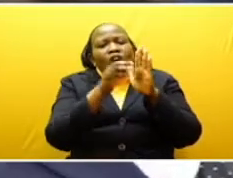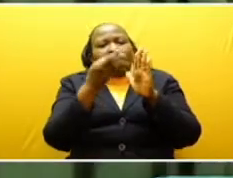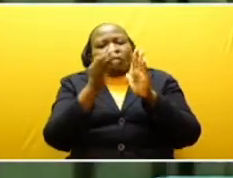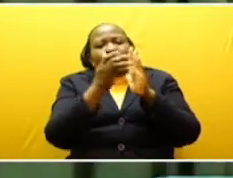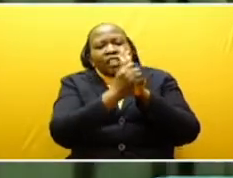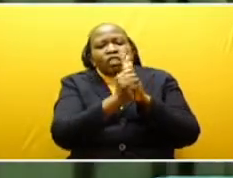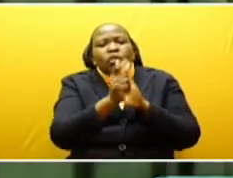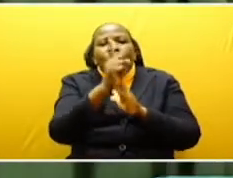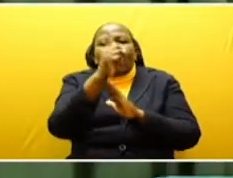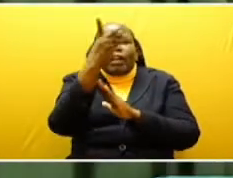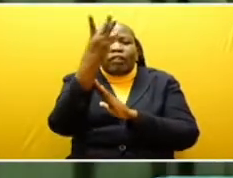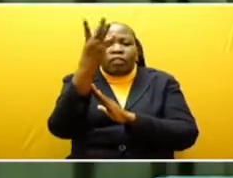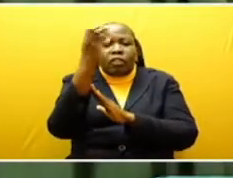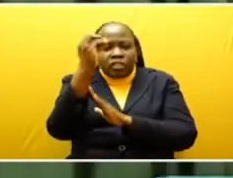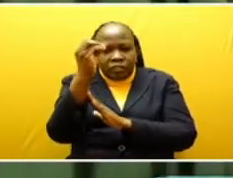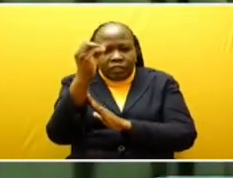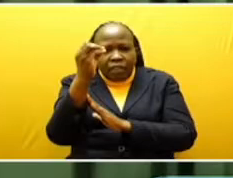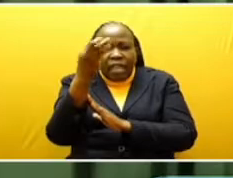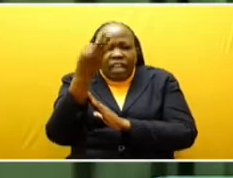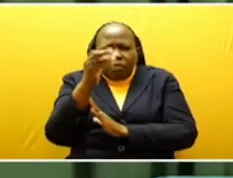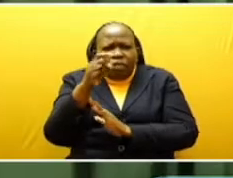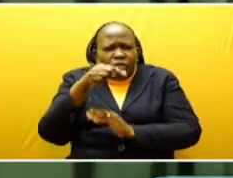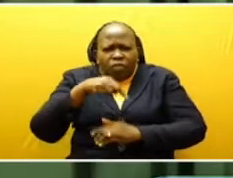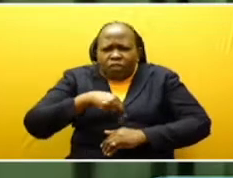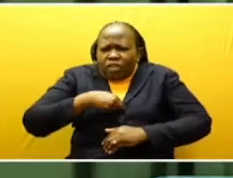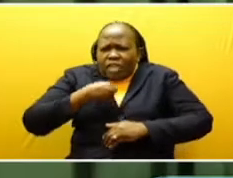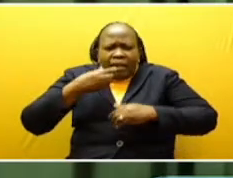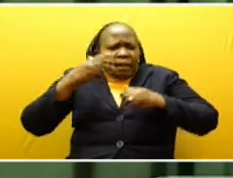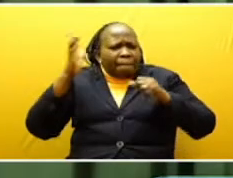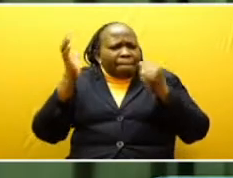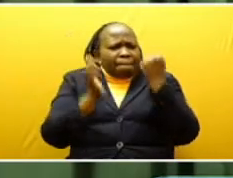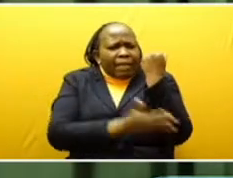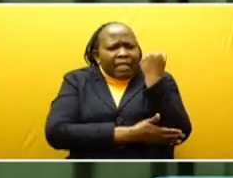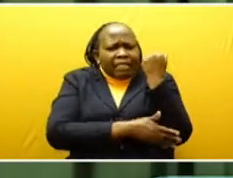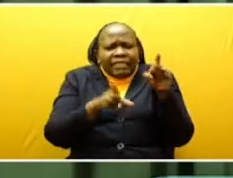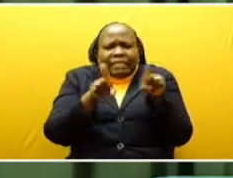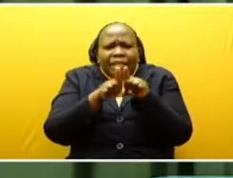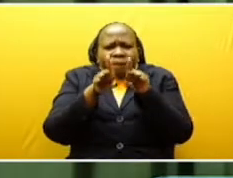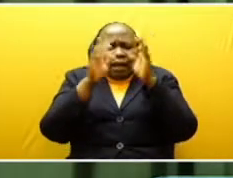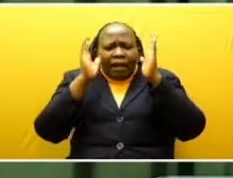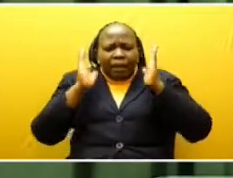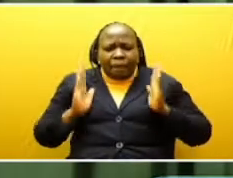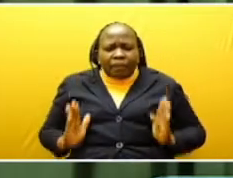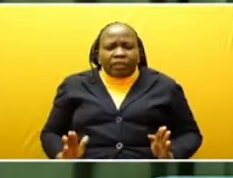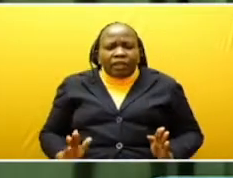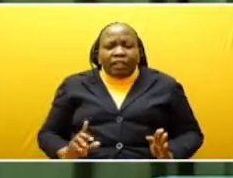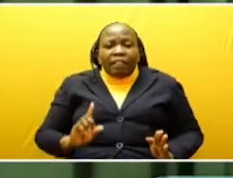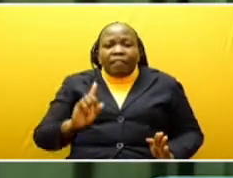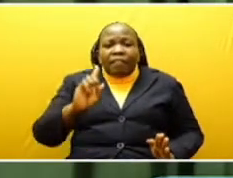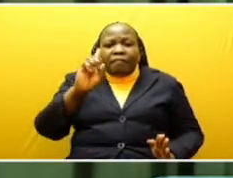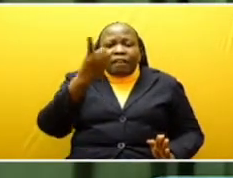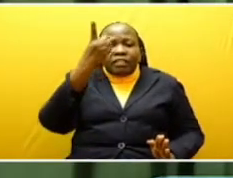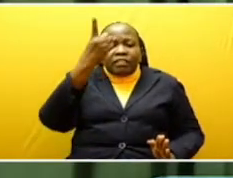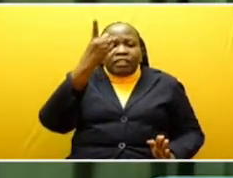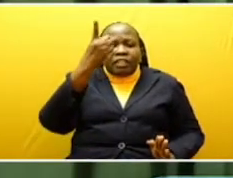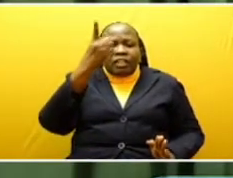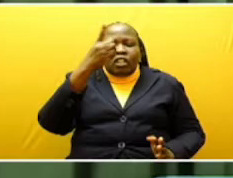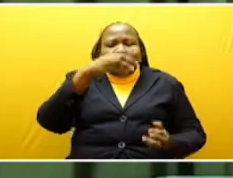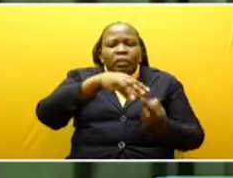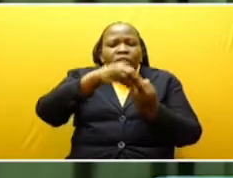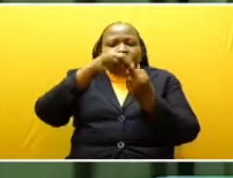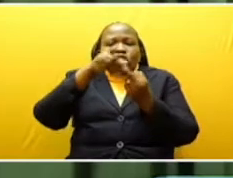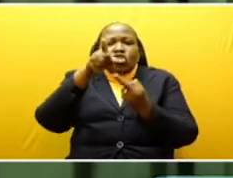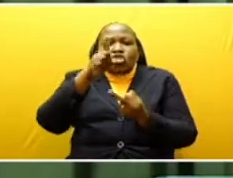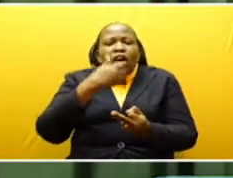Constitution, if you are grieved as a candidate, you have the first opportunity, have a right under the law